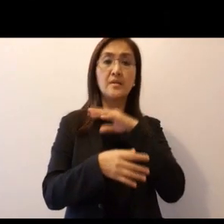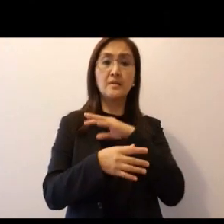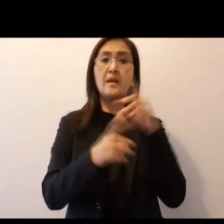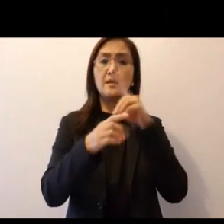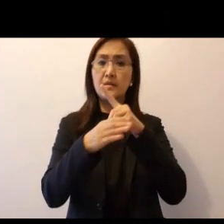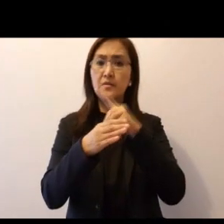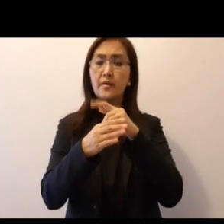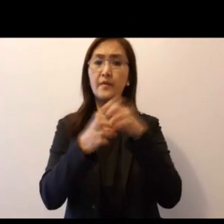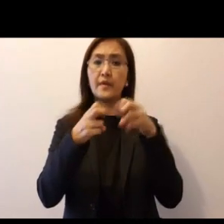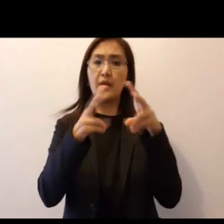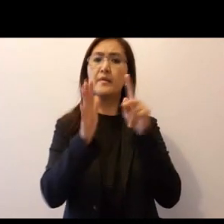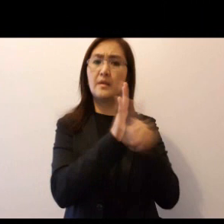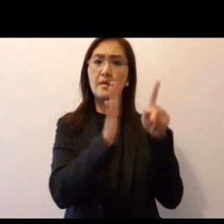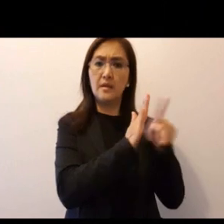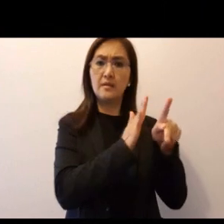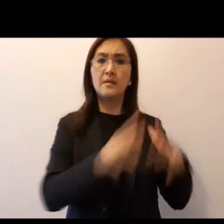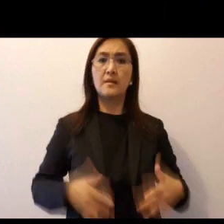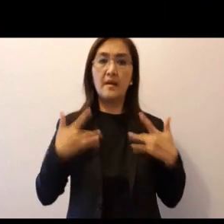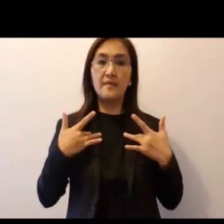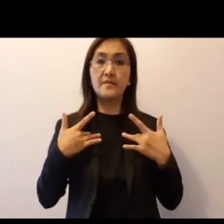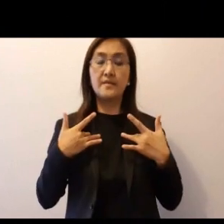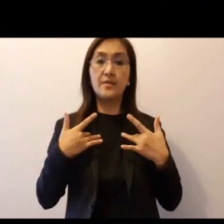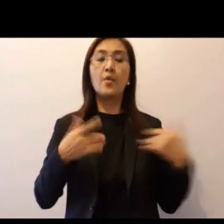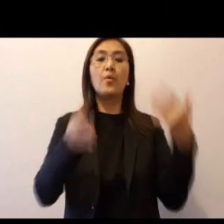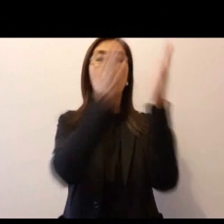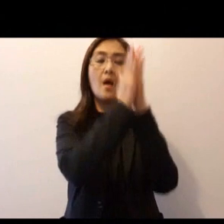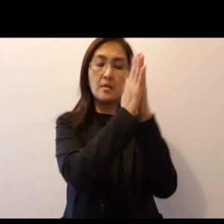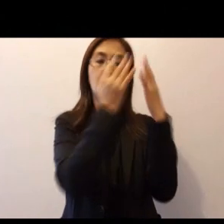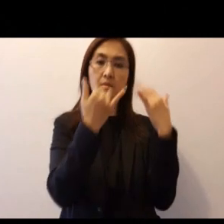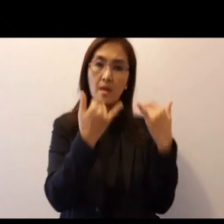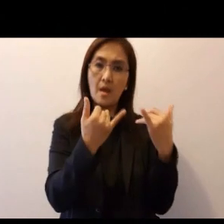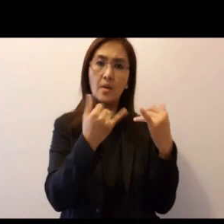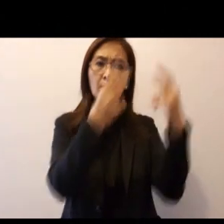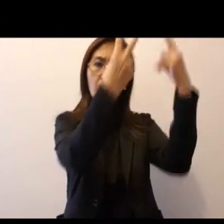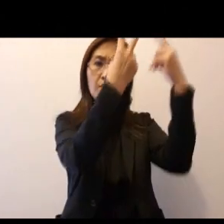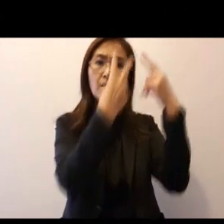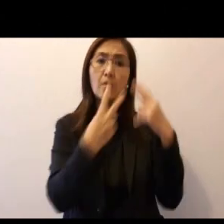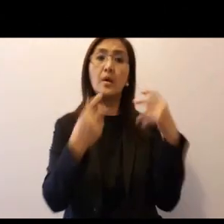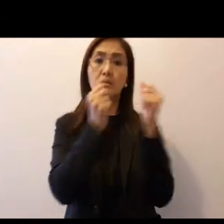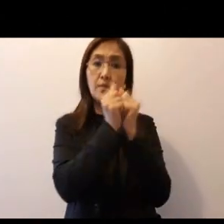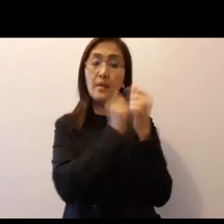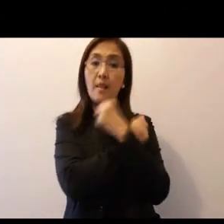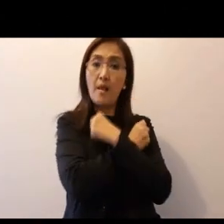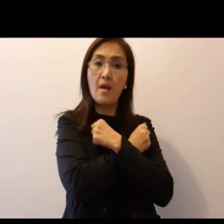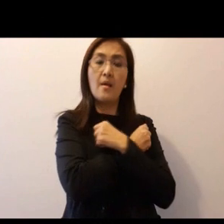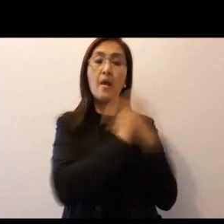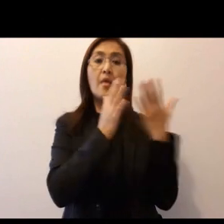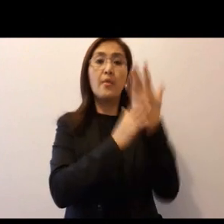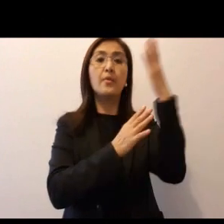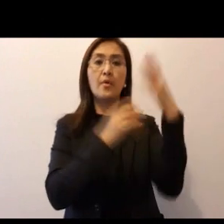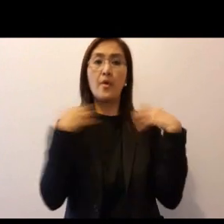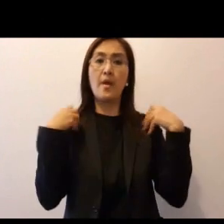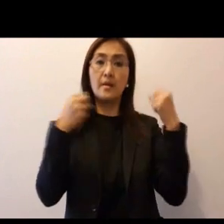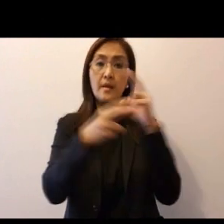virus, that has disturbed and even claimed lives. We ask you now, to look upon us with love,